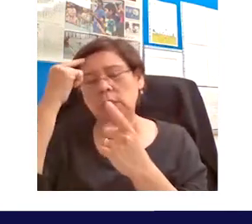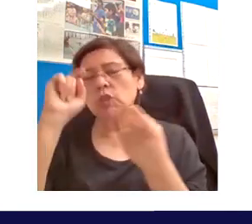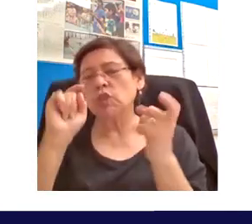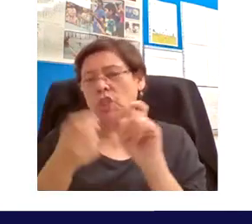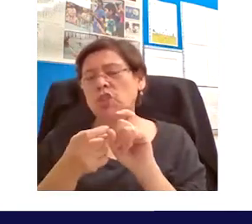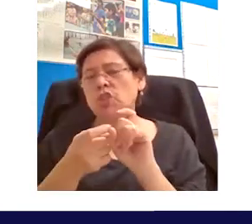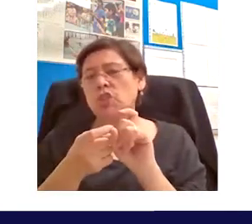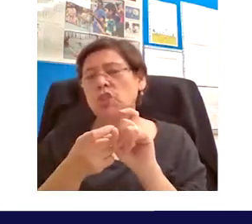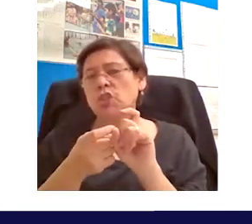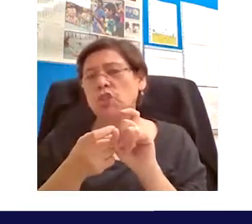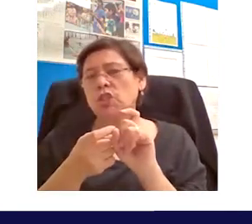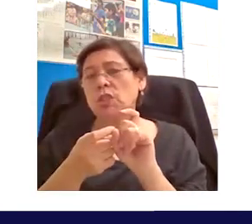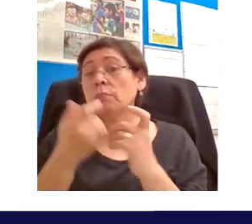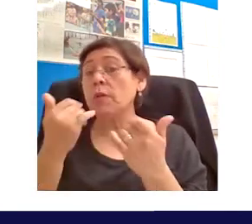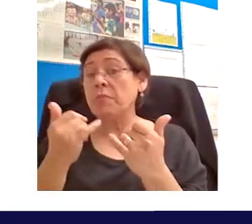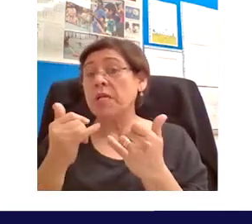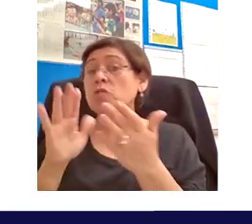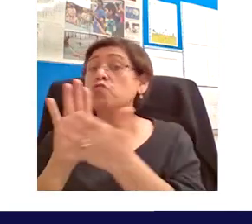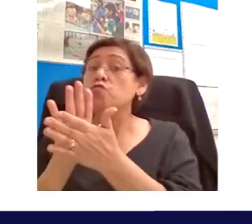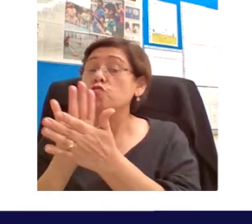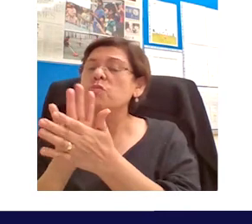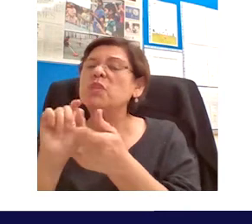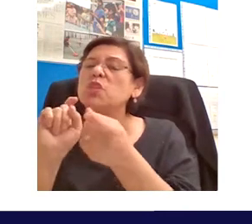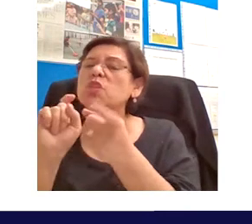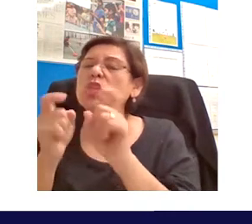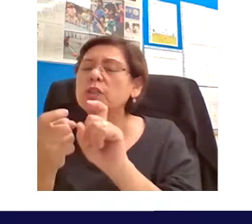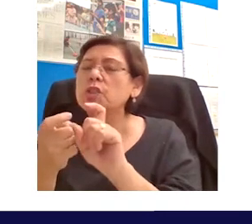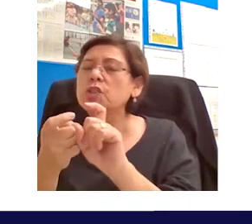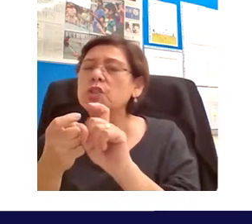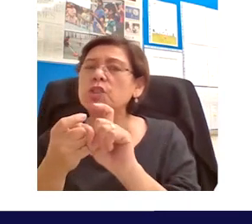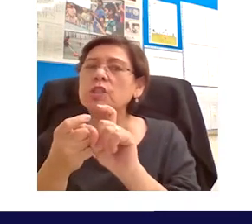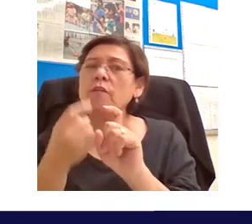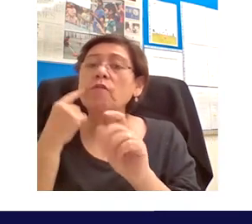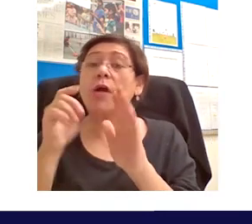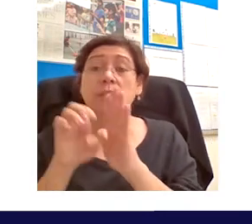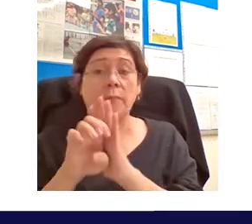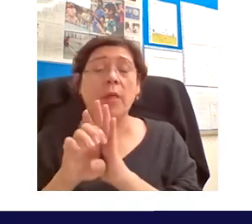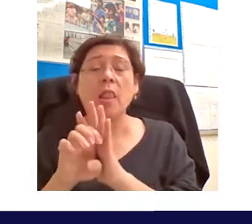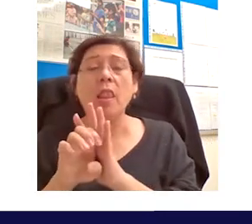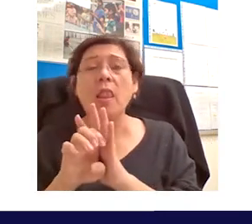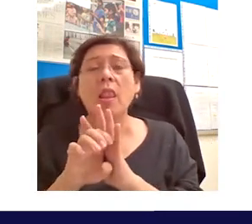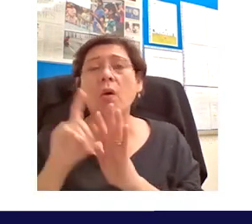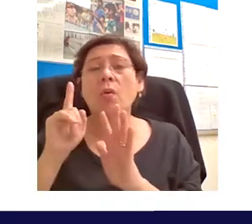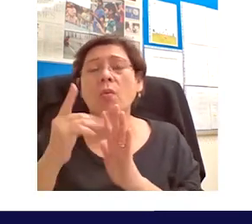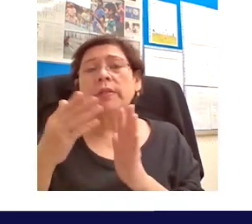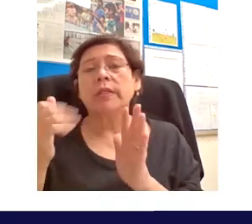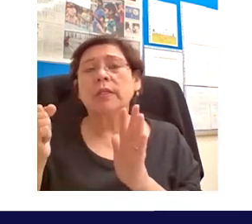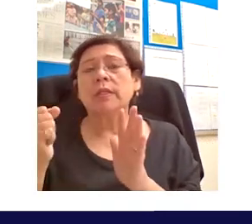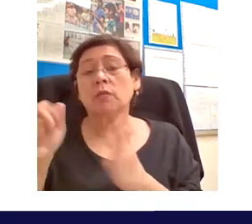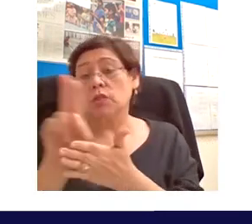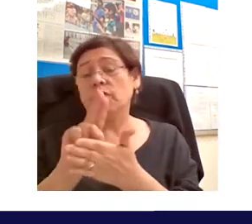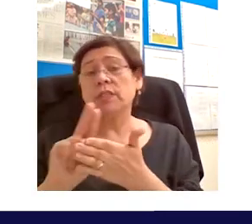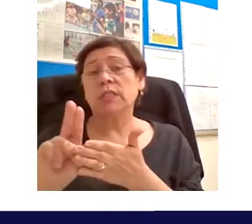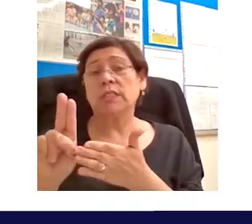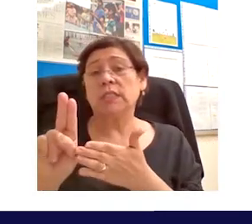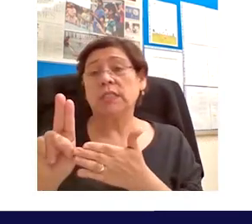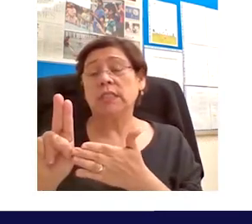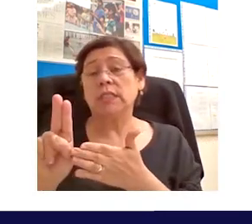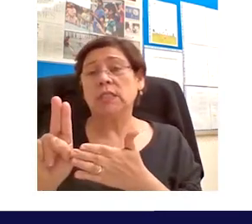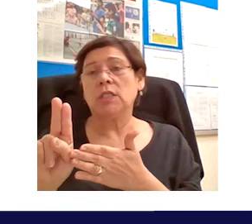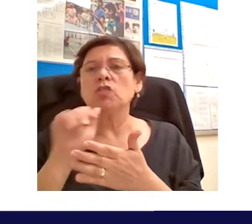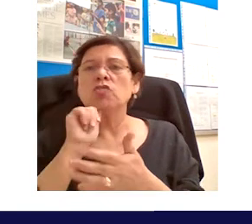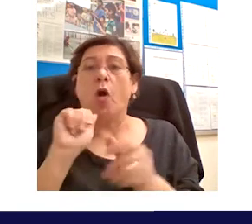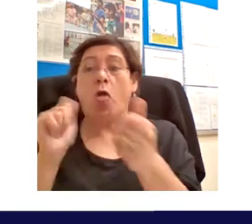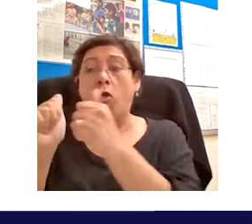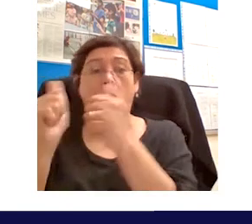institutional adjustments I mean for one thing seeing um universities less competing with one another